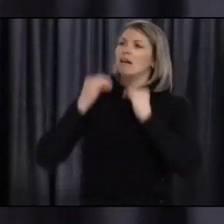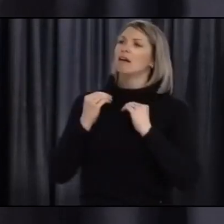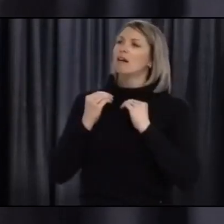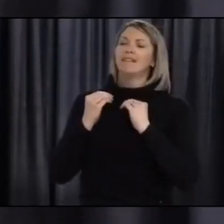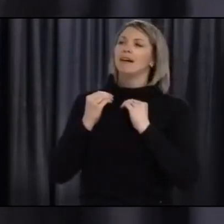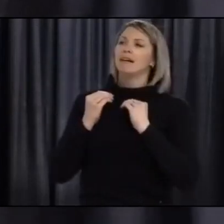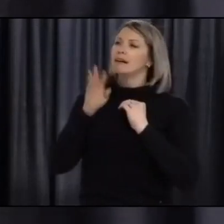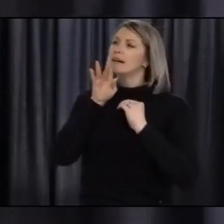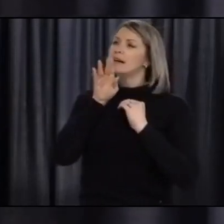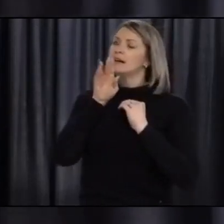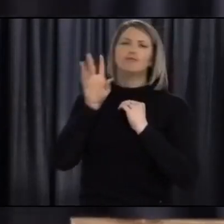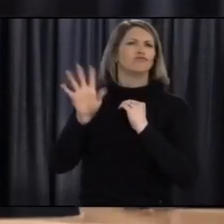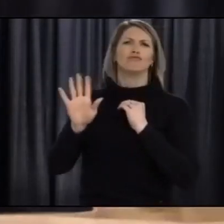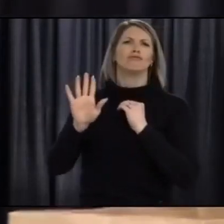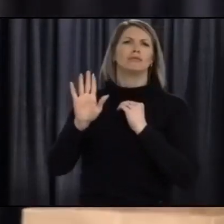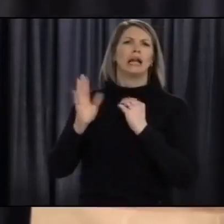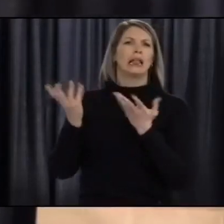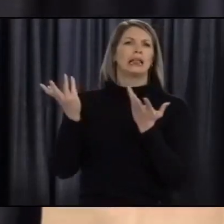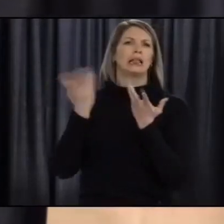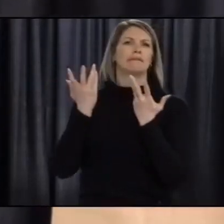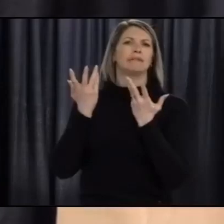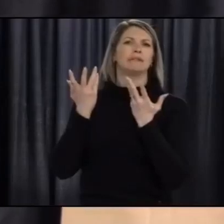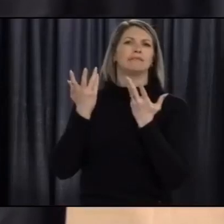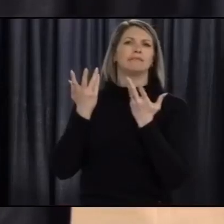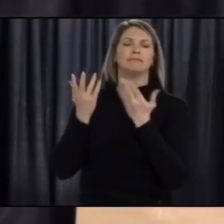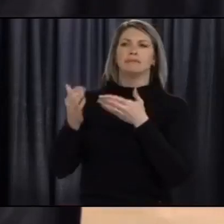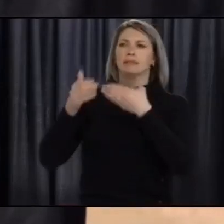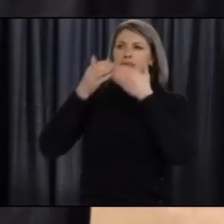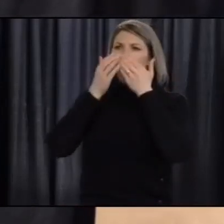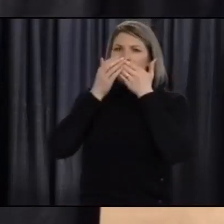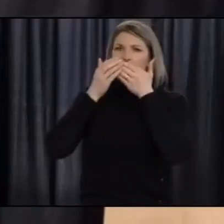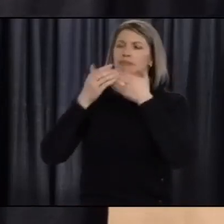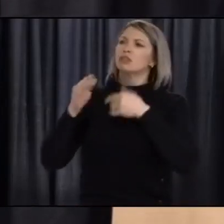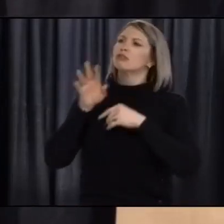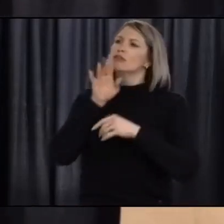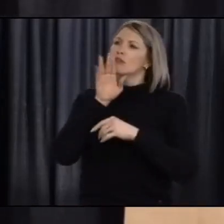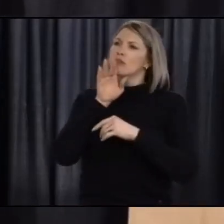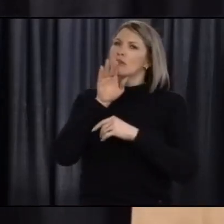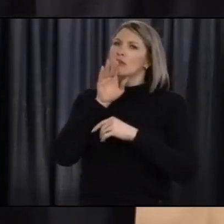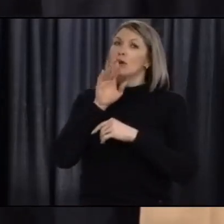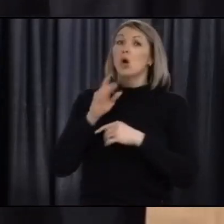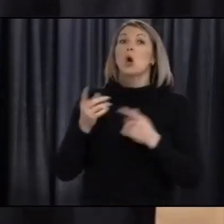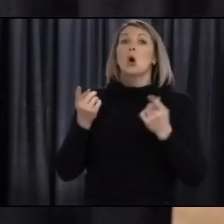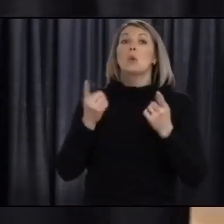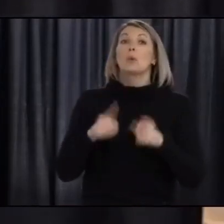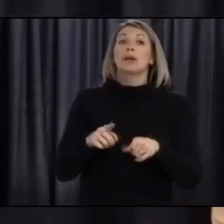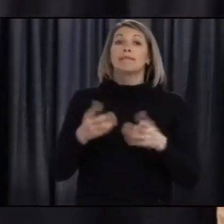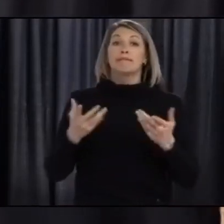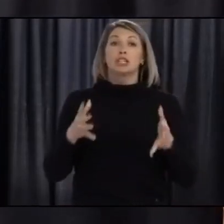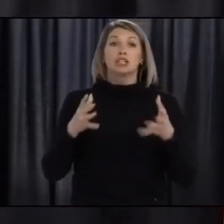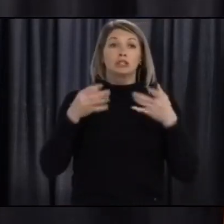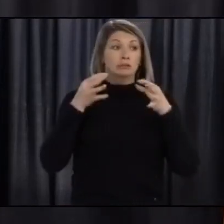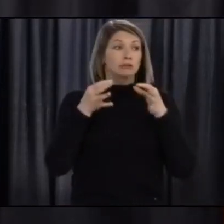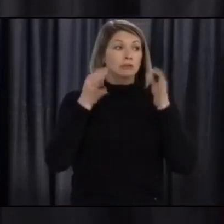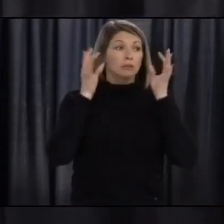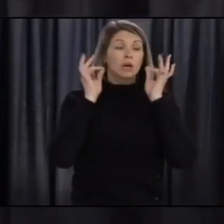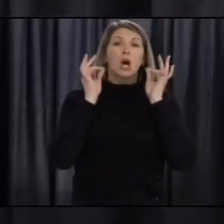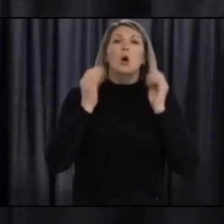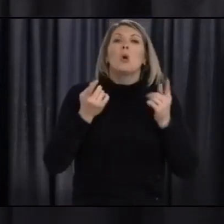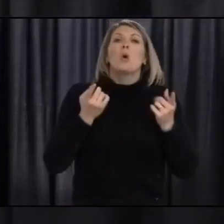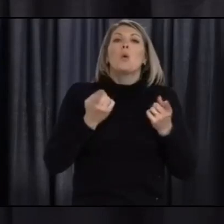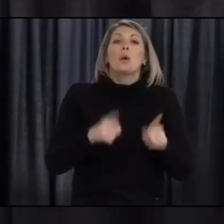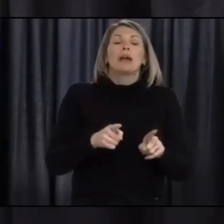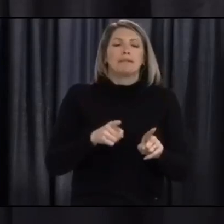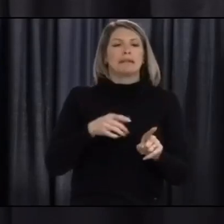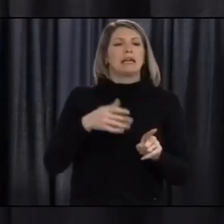should remove the mask. So you should take it off when you can maintain social distancing and you can clean your hands